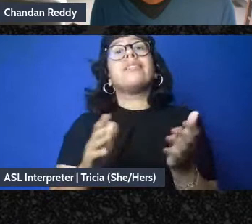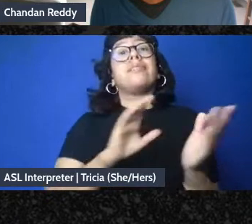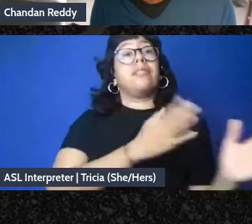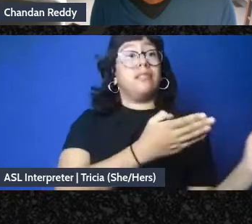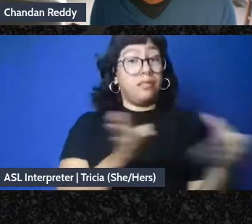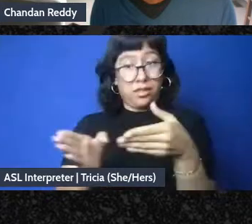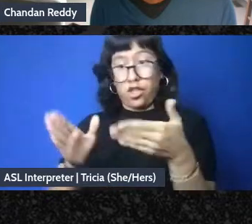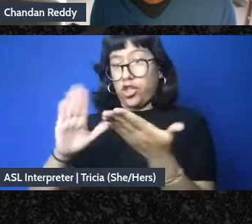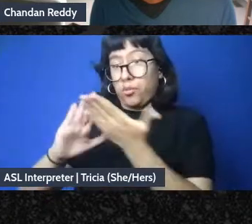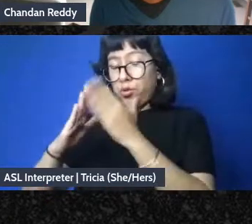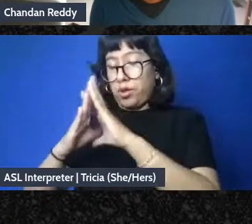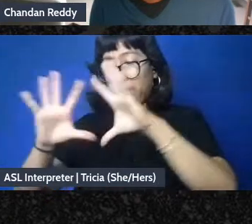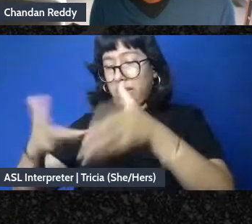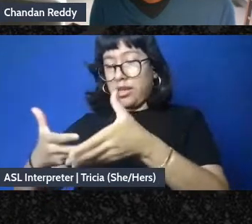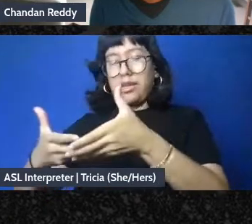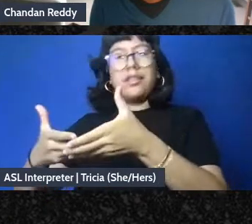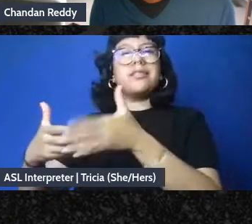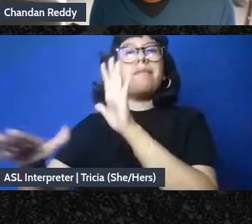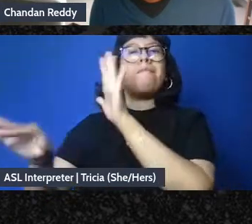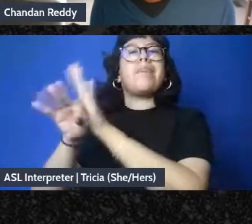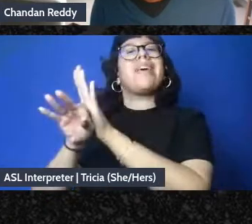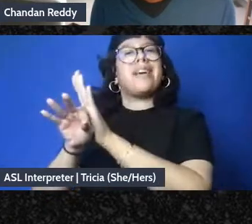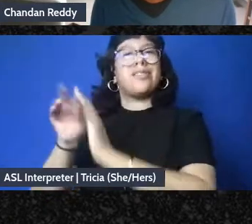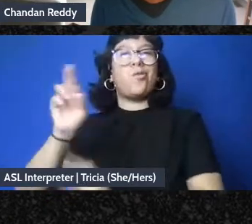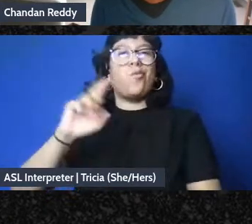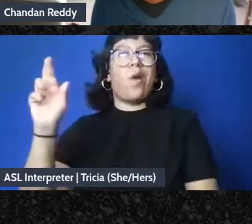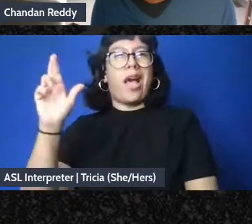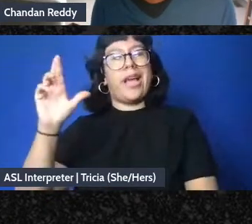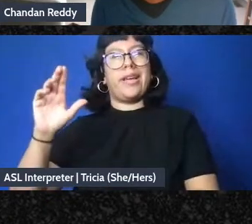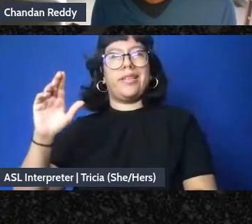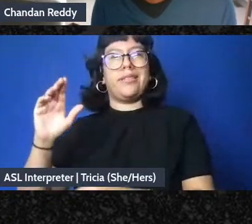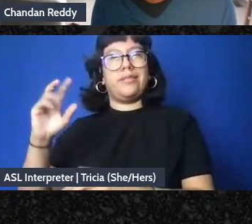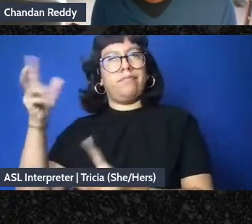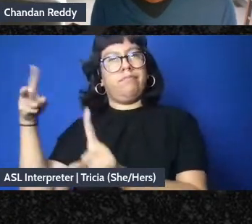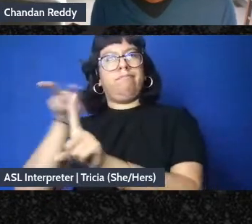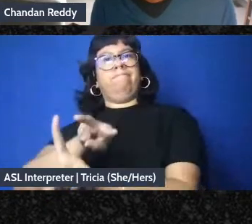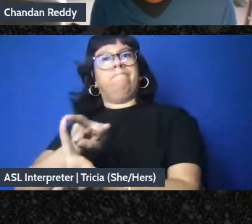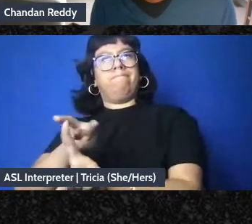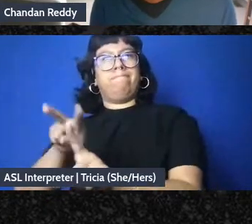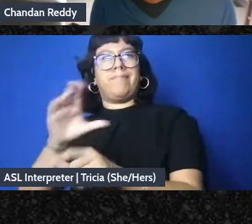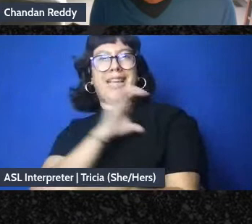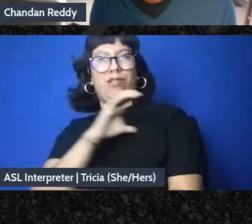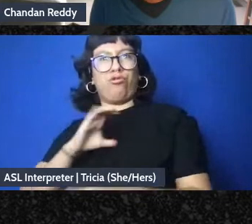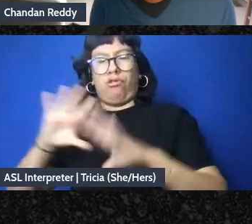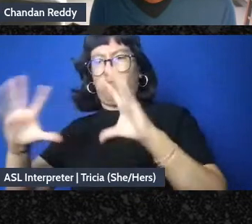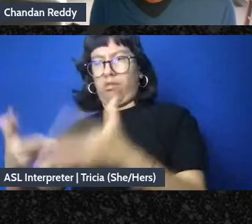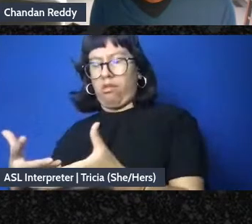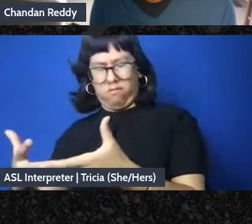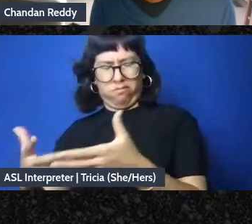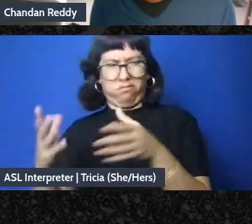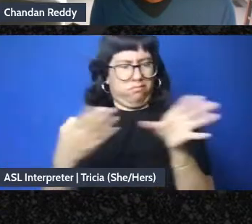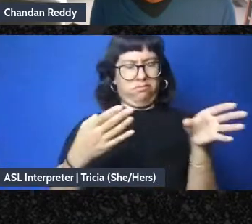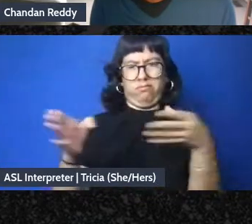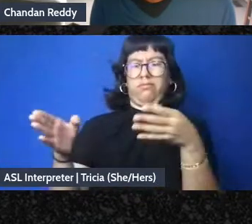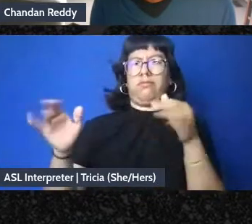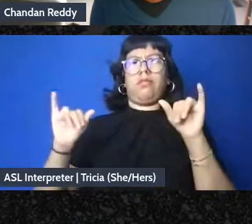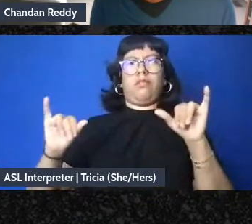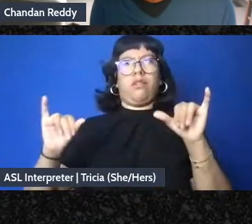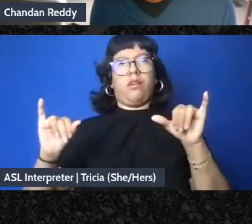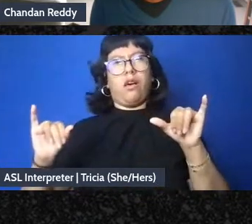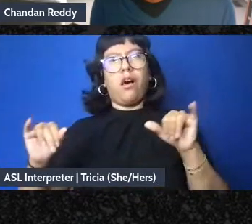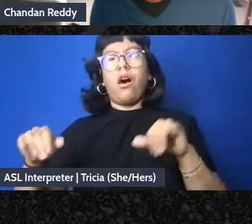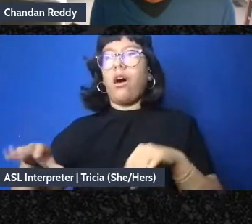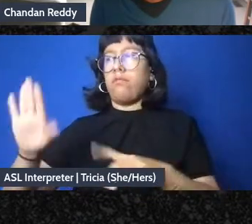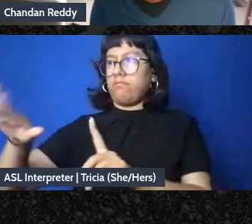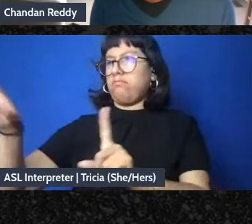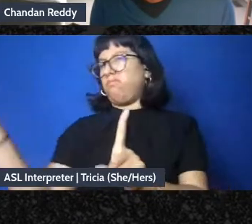that elects a right-wing city council and the first thing they do is direct the cops to evict